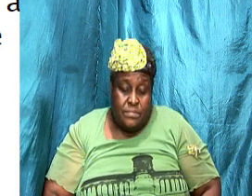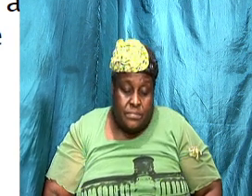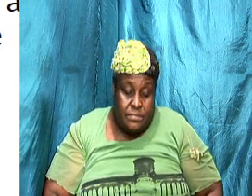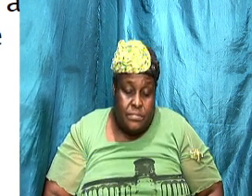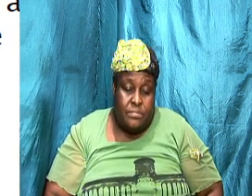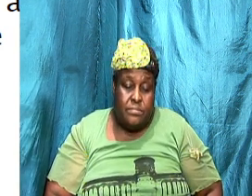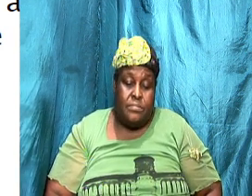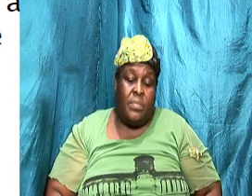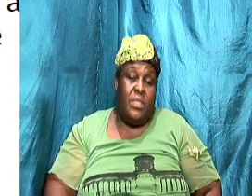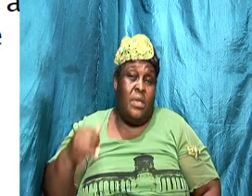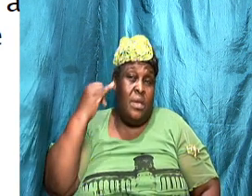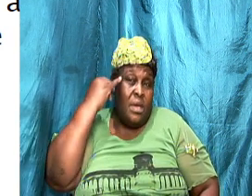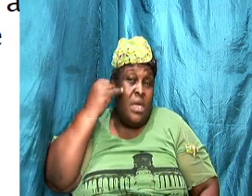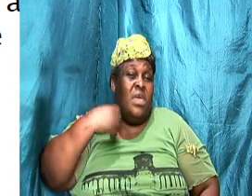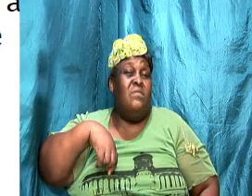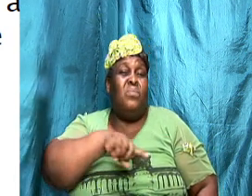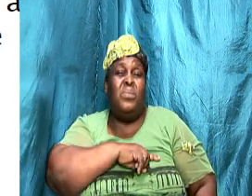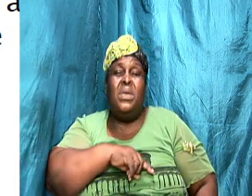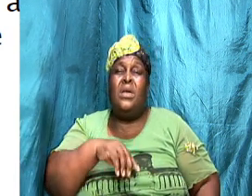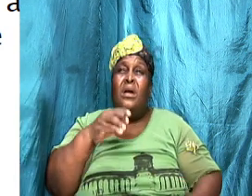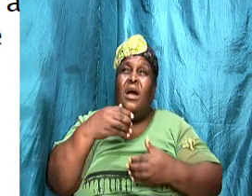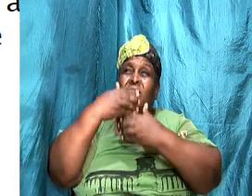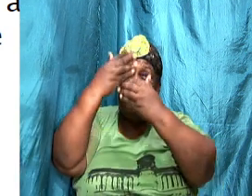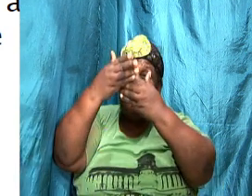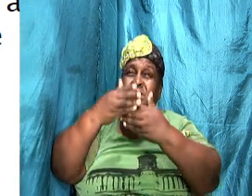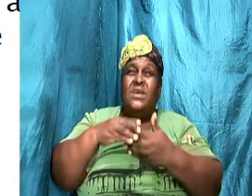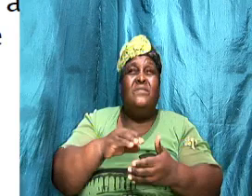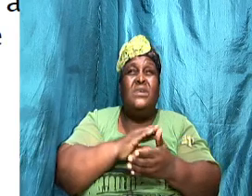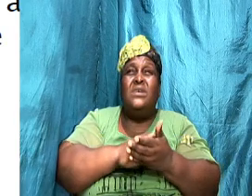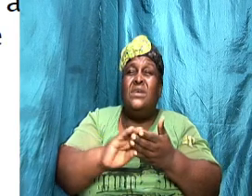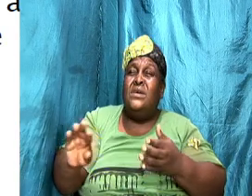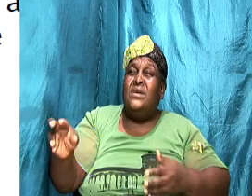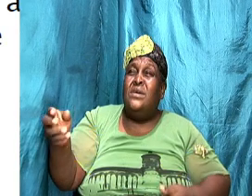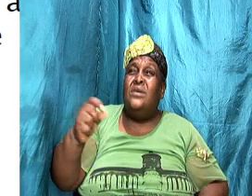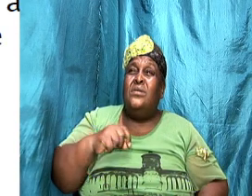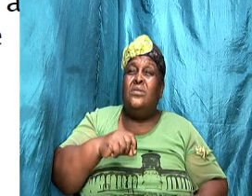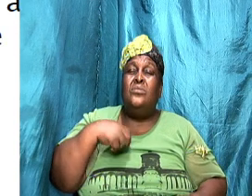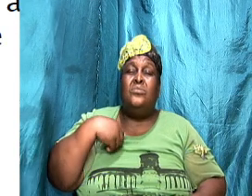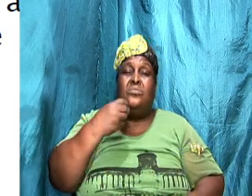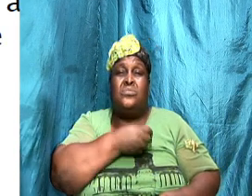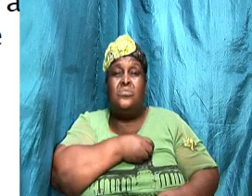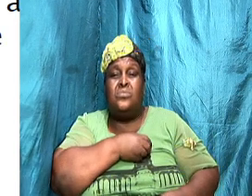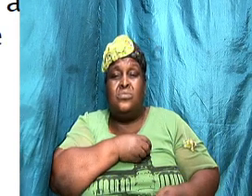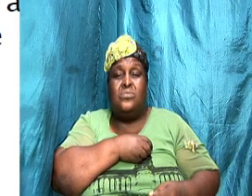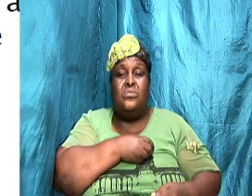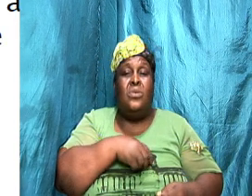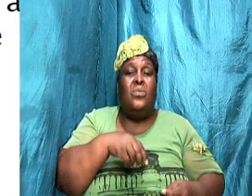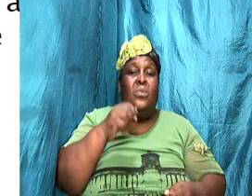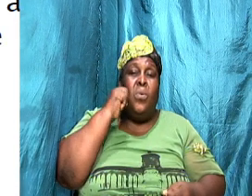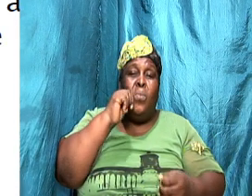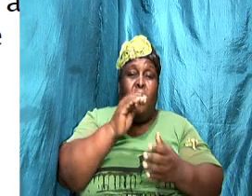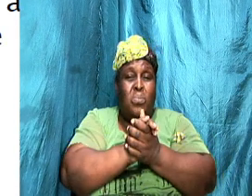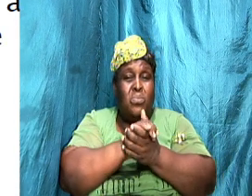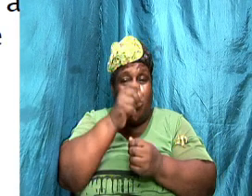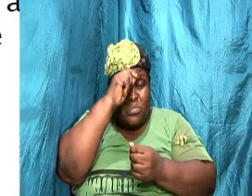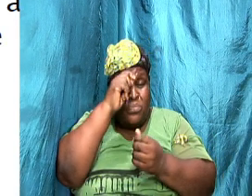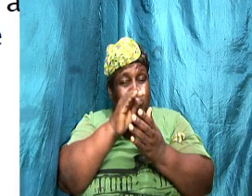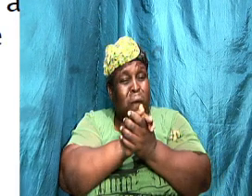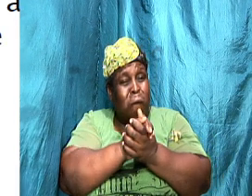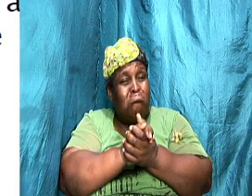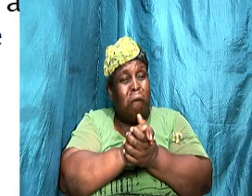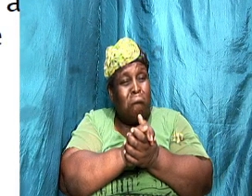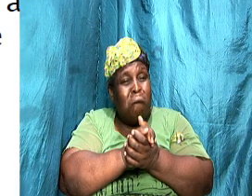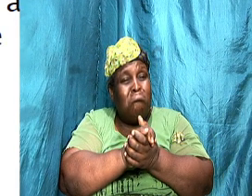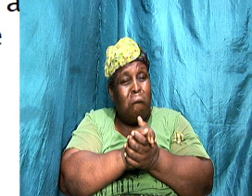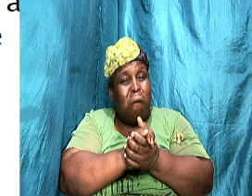but if we confess and forsake to our partner we expect that our partner will